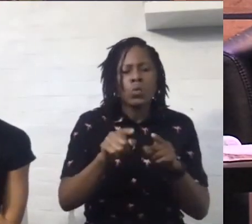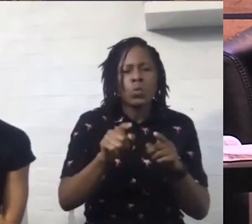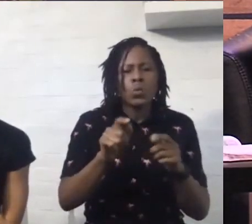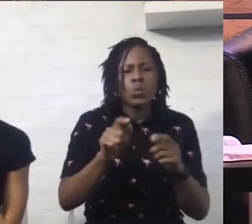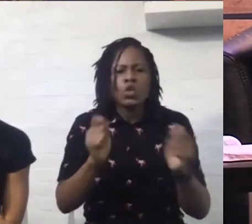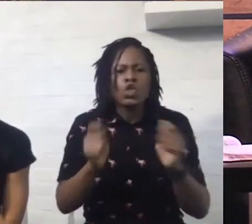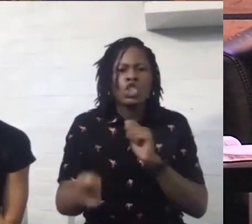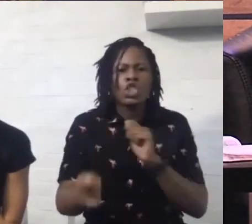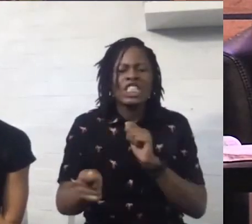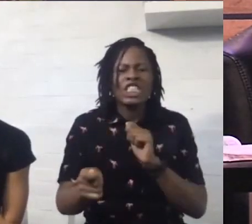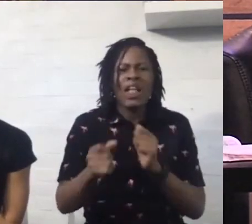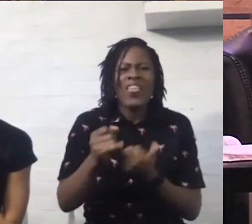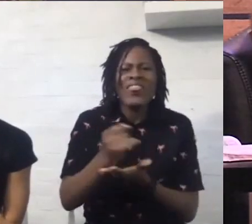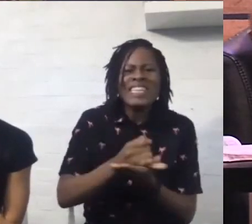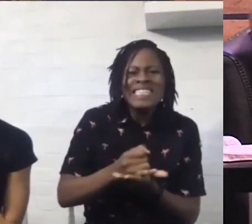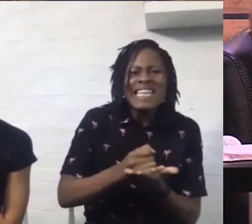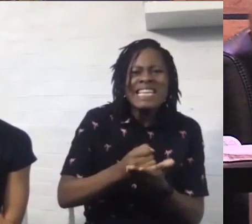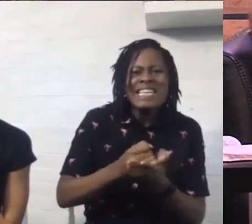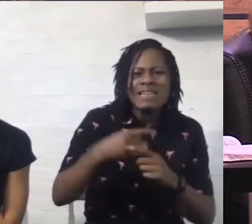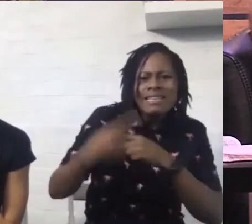had unleashed in the world.